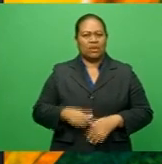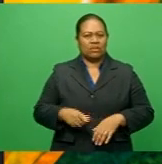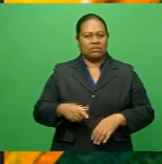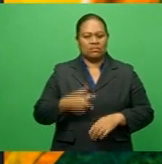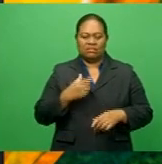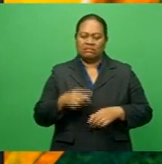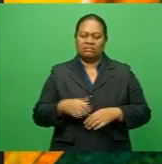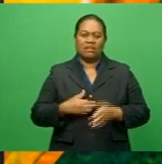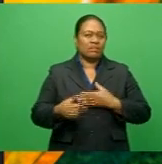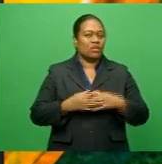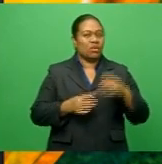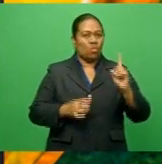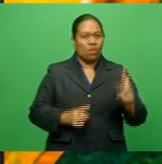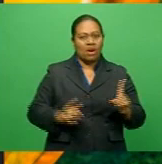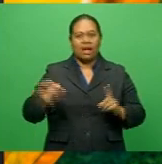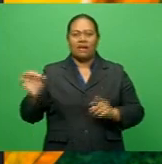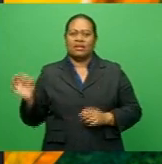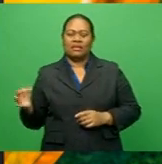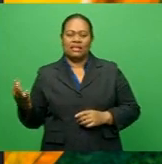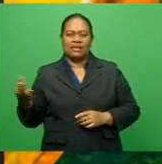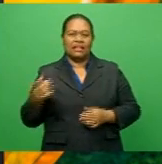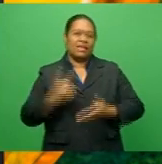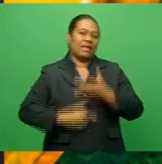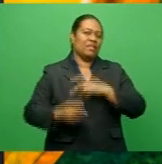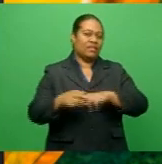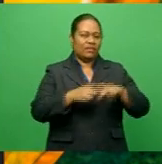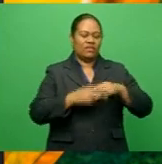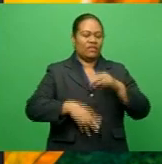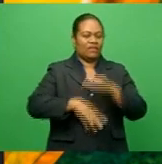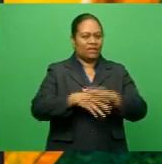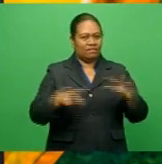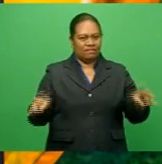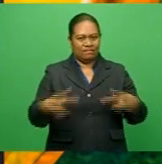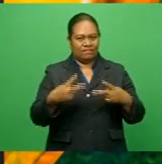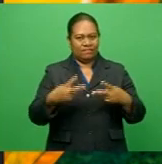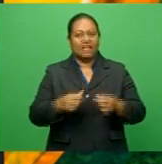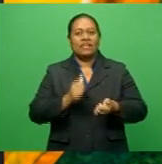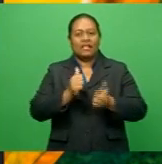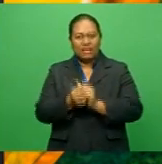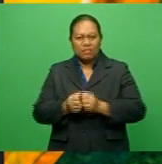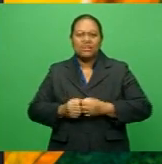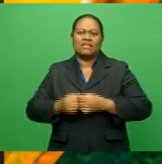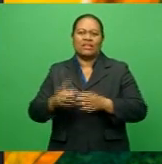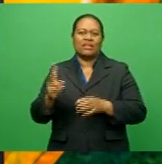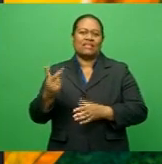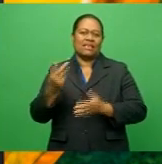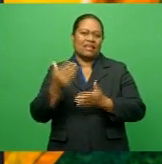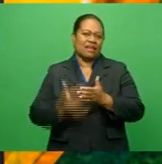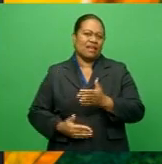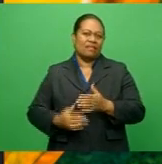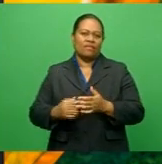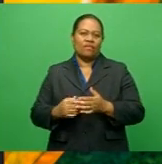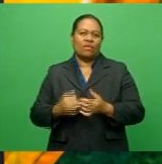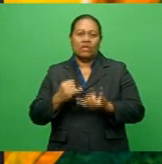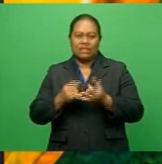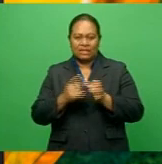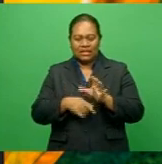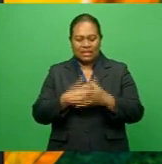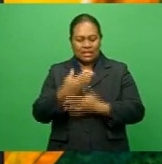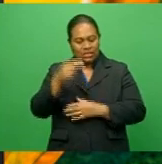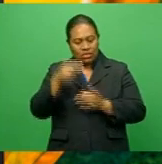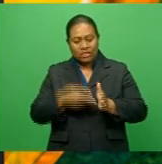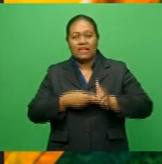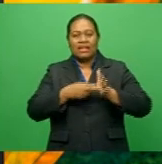a 1-0 lead in their Fiji Facts semifinal. With the game to resume from the second half at Sabrell Park on Saturday, Nandi coach